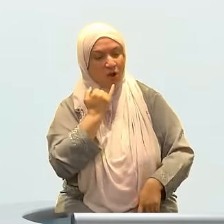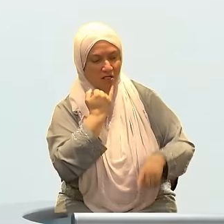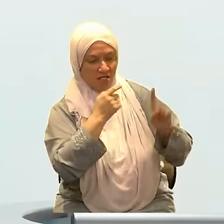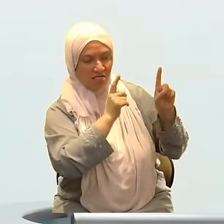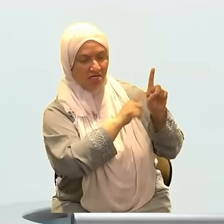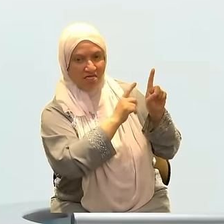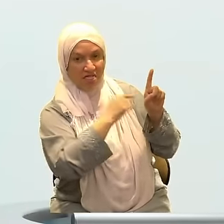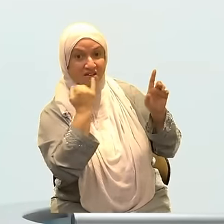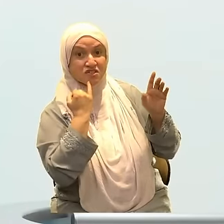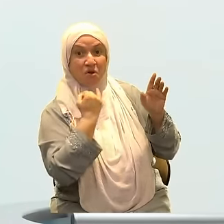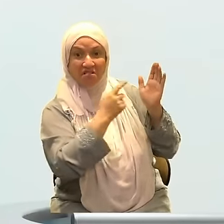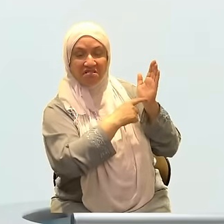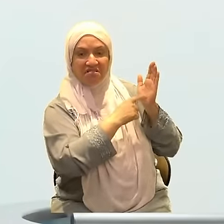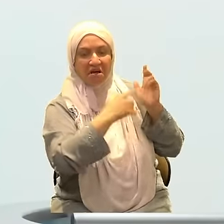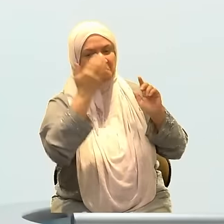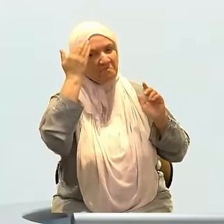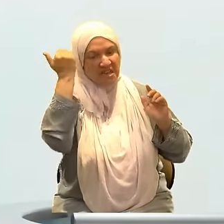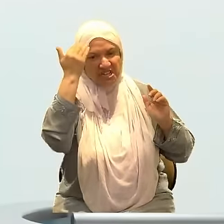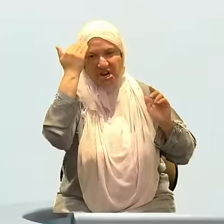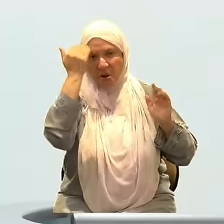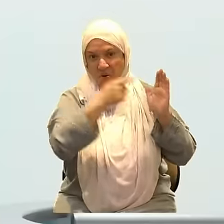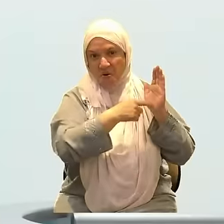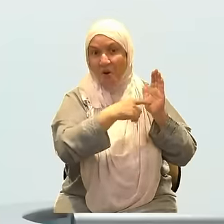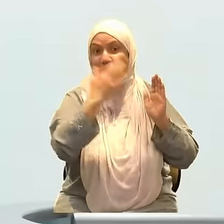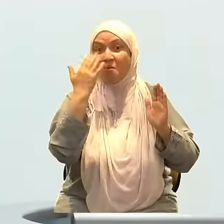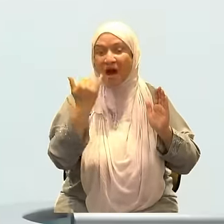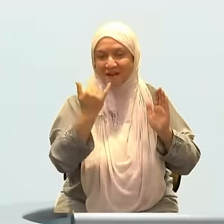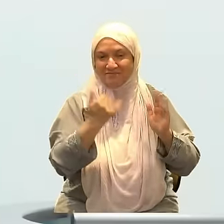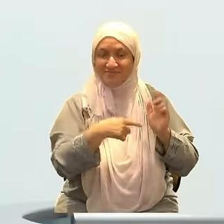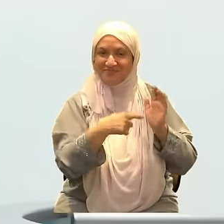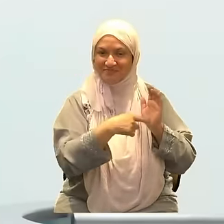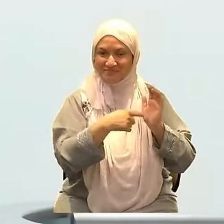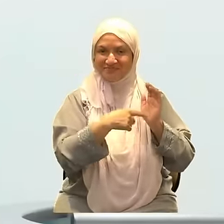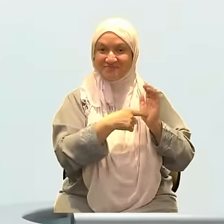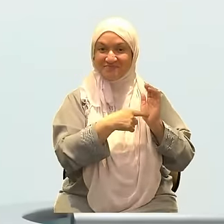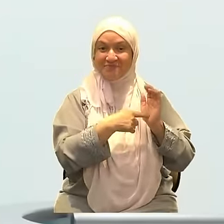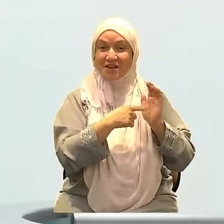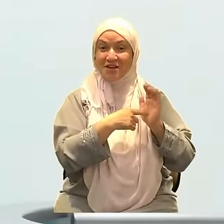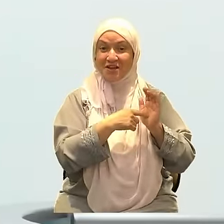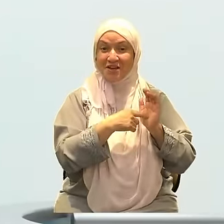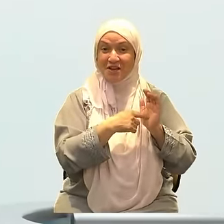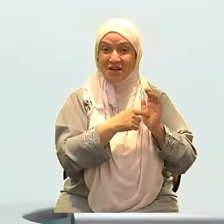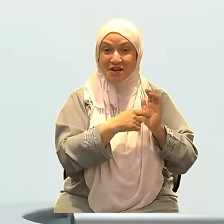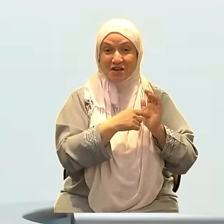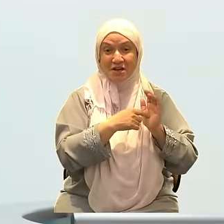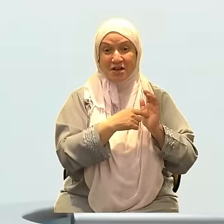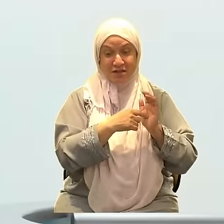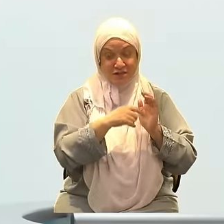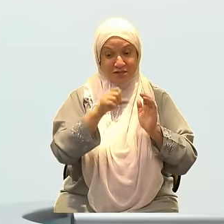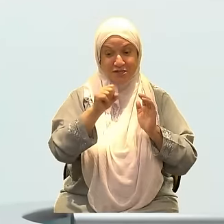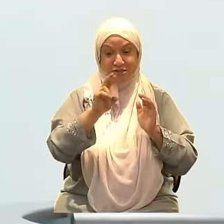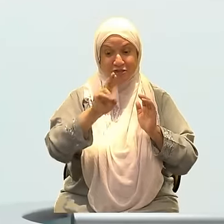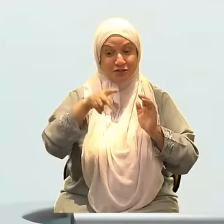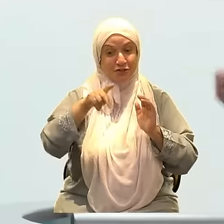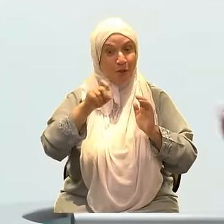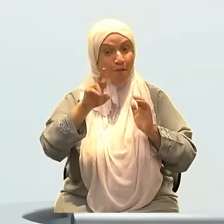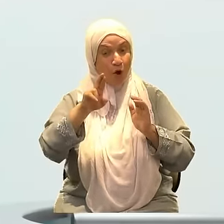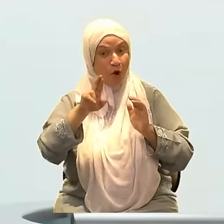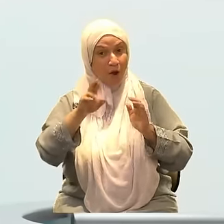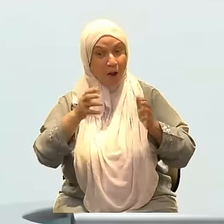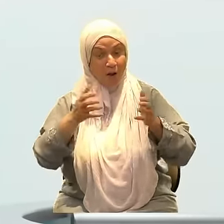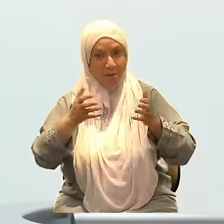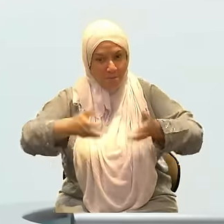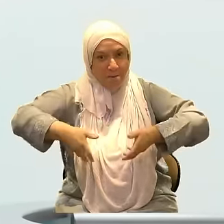men who are paid thousands and millions of dollars in full pads, who have their names on their jerseys. While Israel